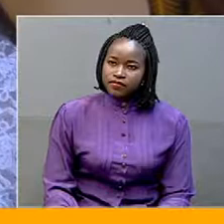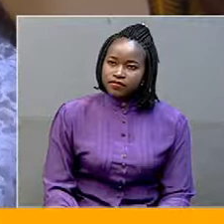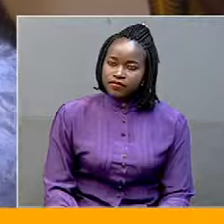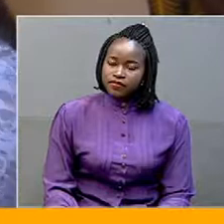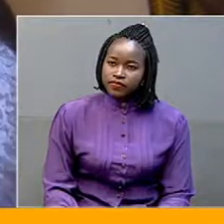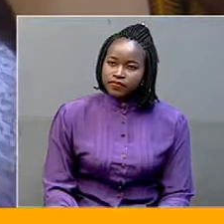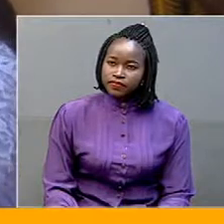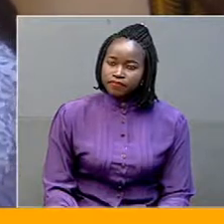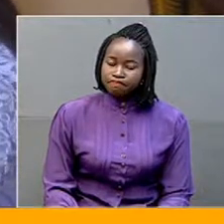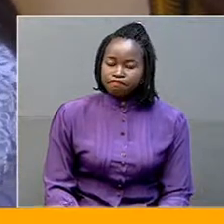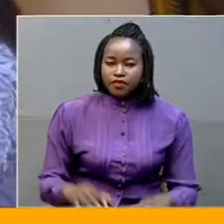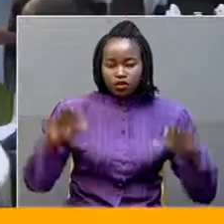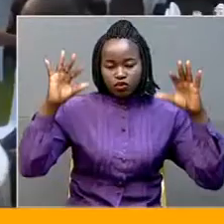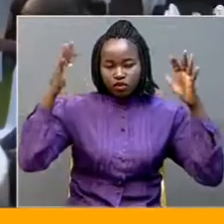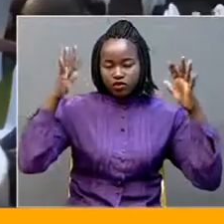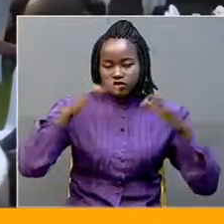relation to the UN.